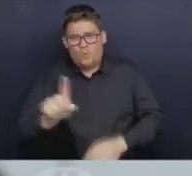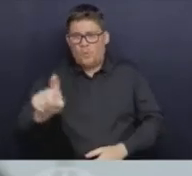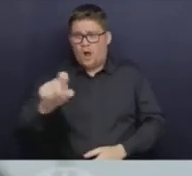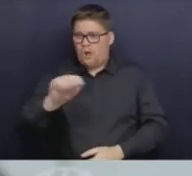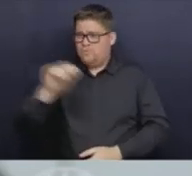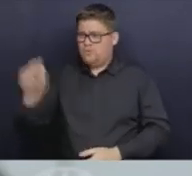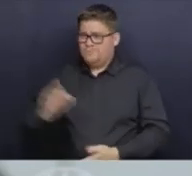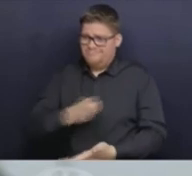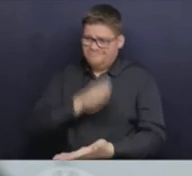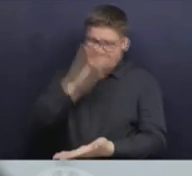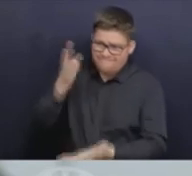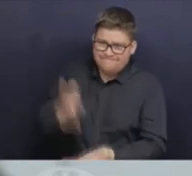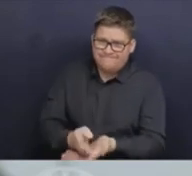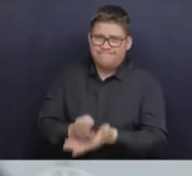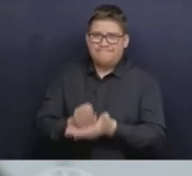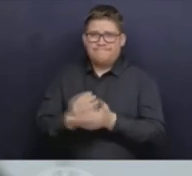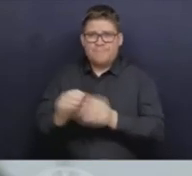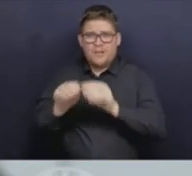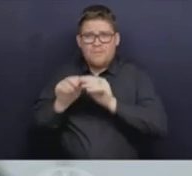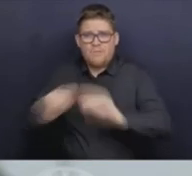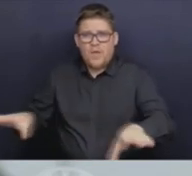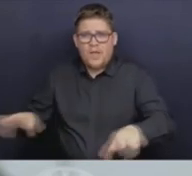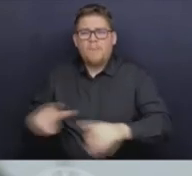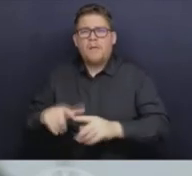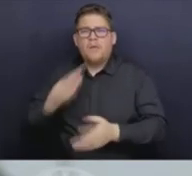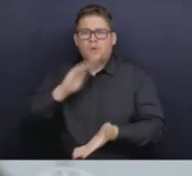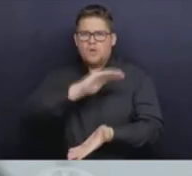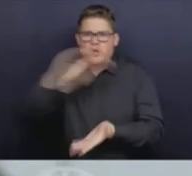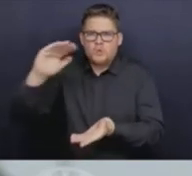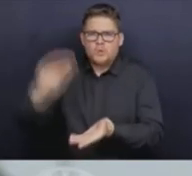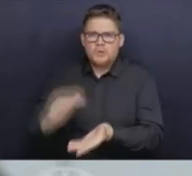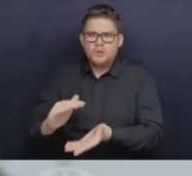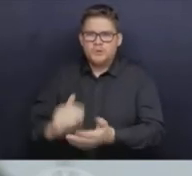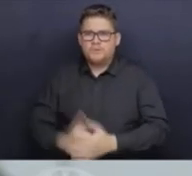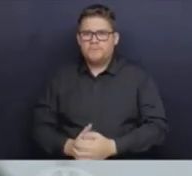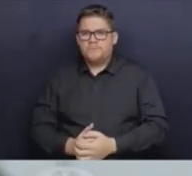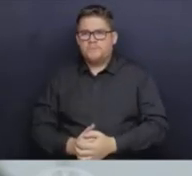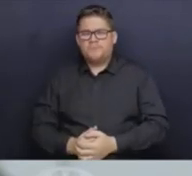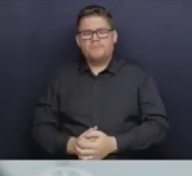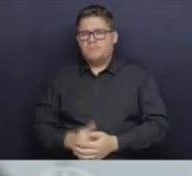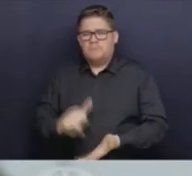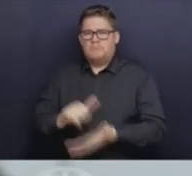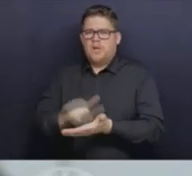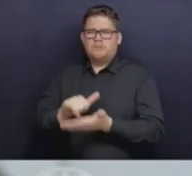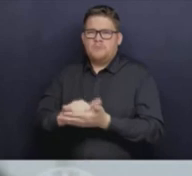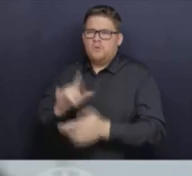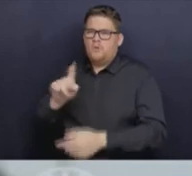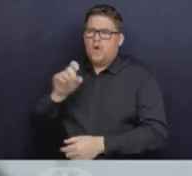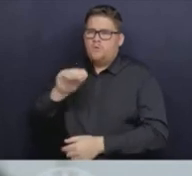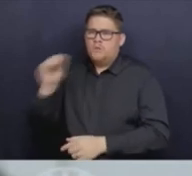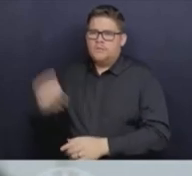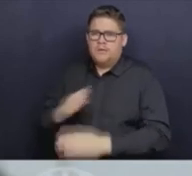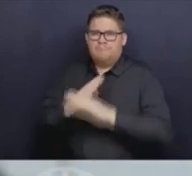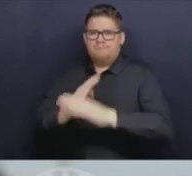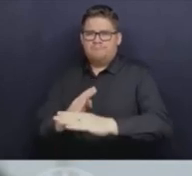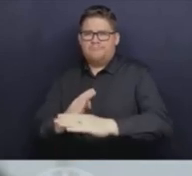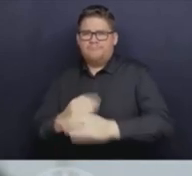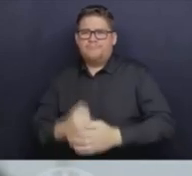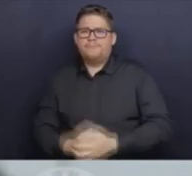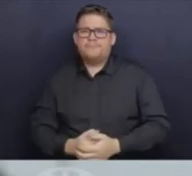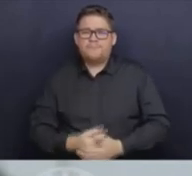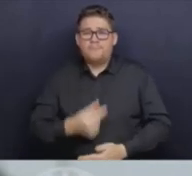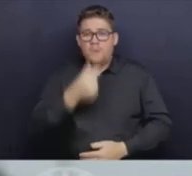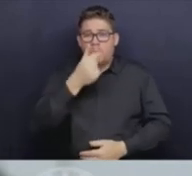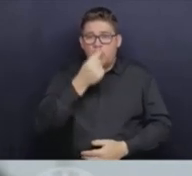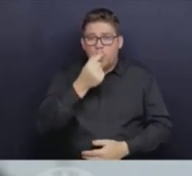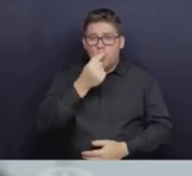impact of that. We know it's never going to be 100%. So we all need to be mindful of others who are more at risk. Give them